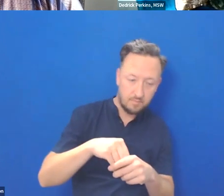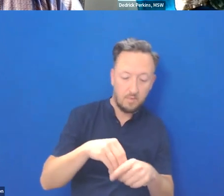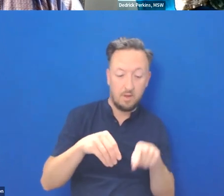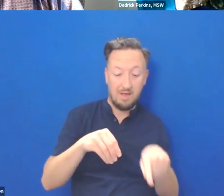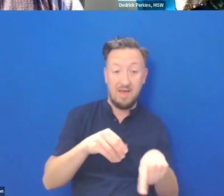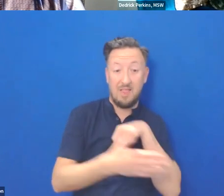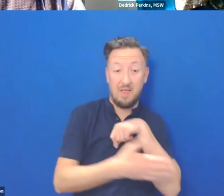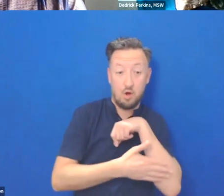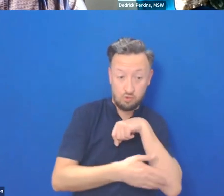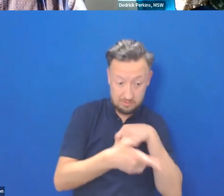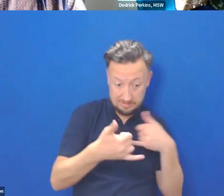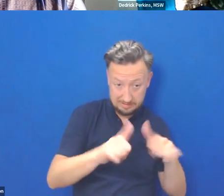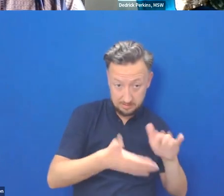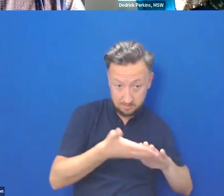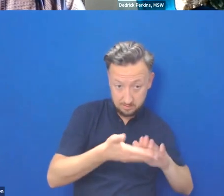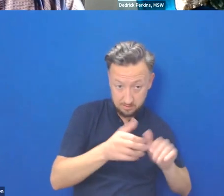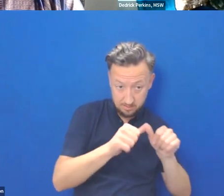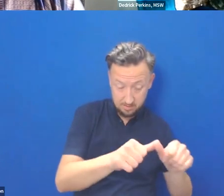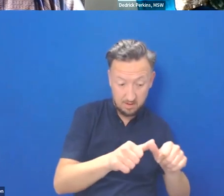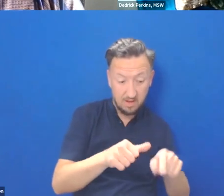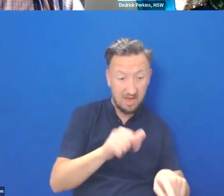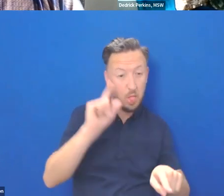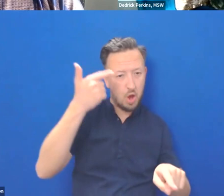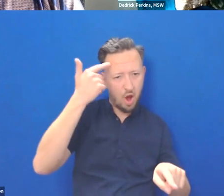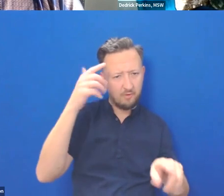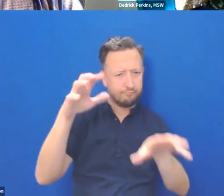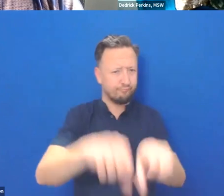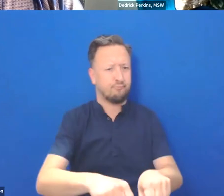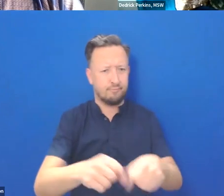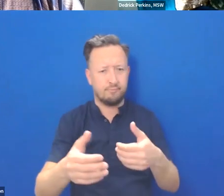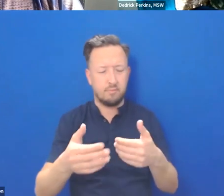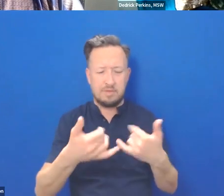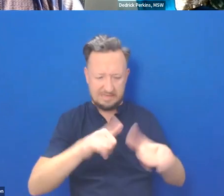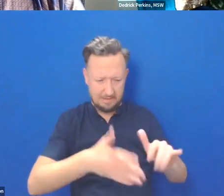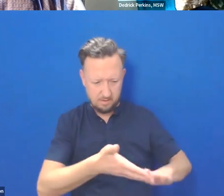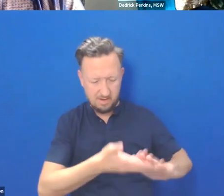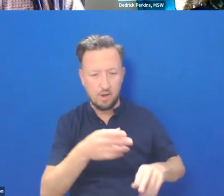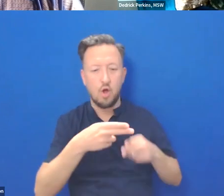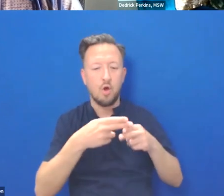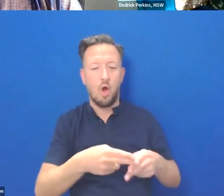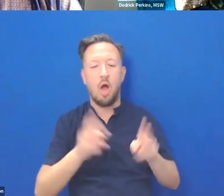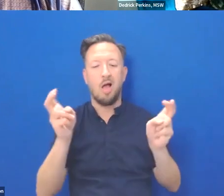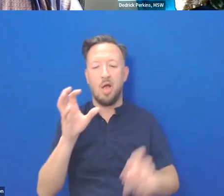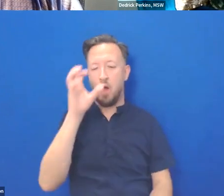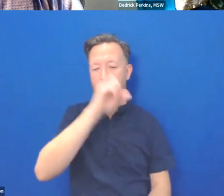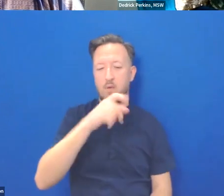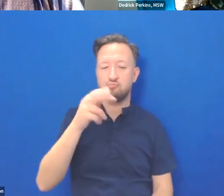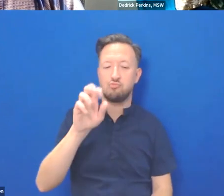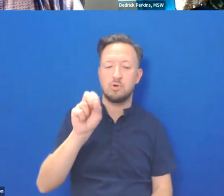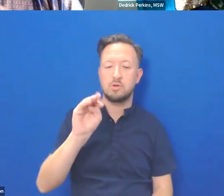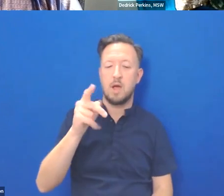existence, despite its government being overthrown, it's called the presumption of continuity. That's an international principle.